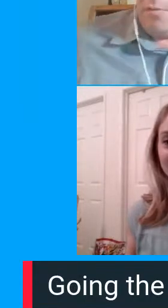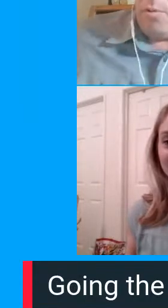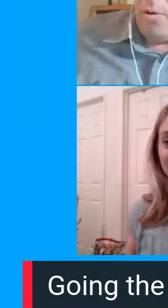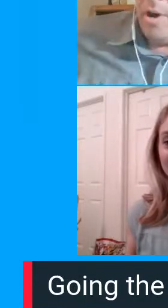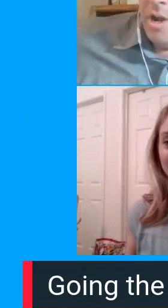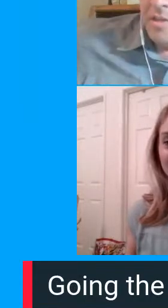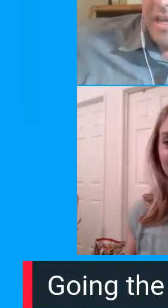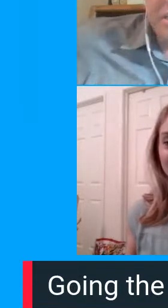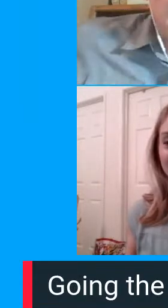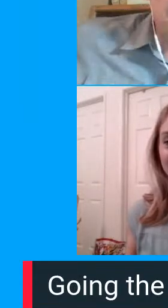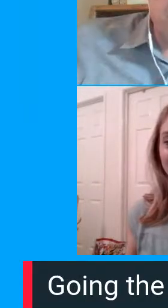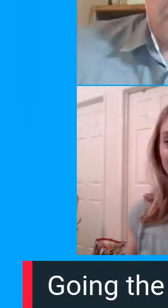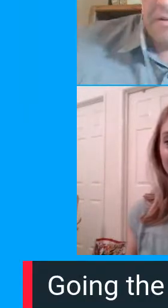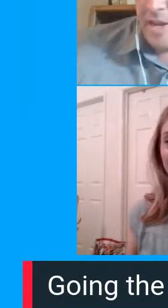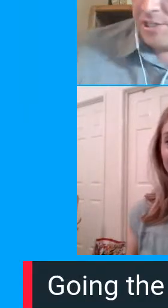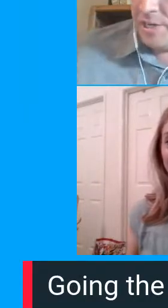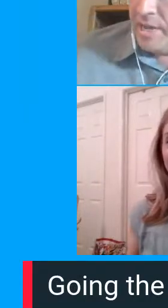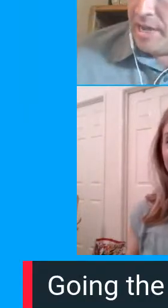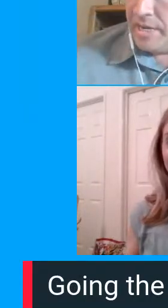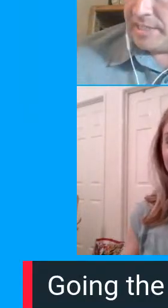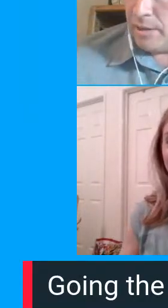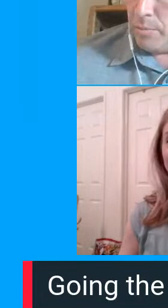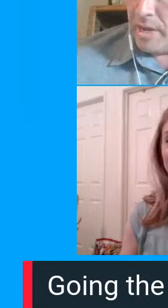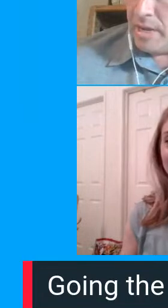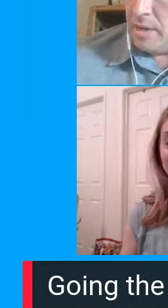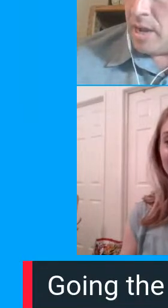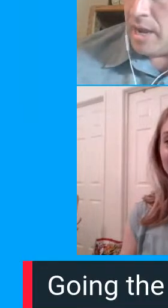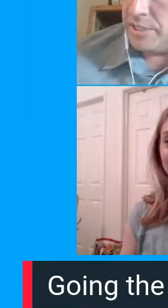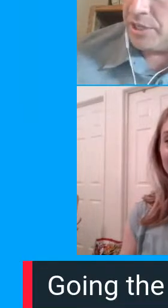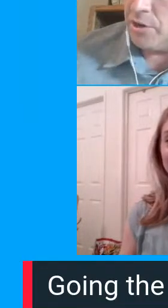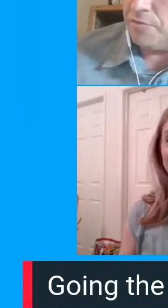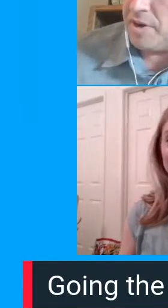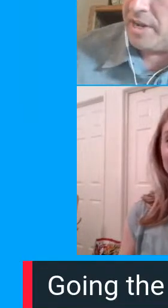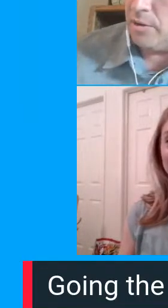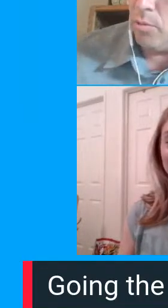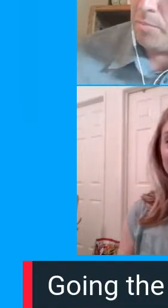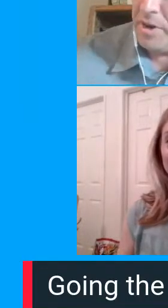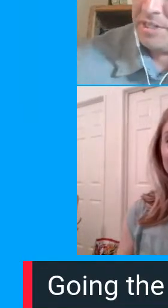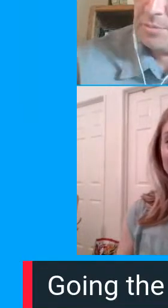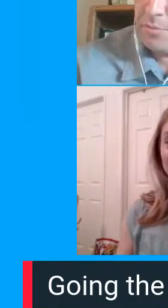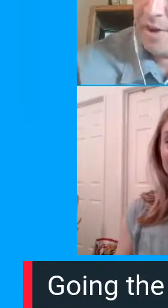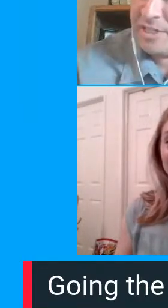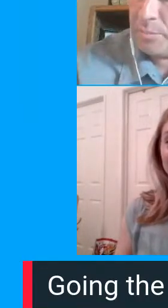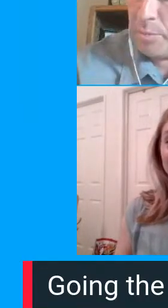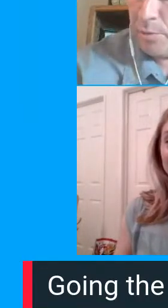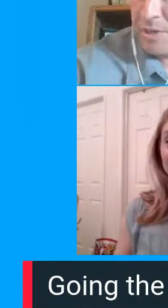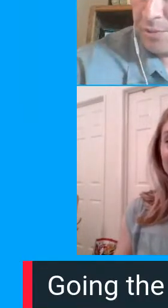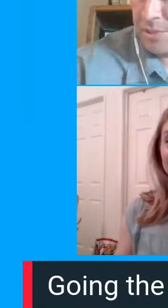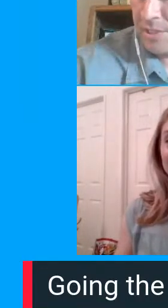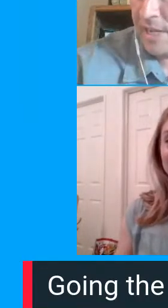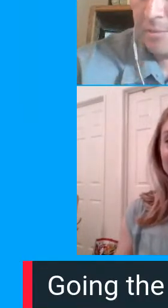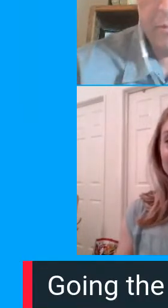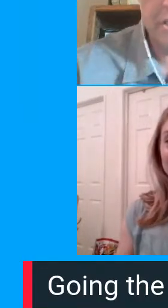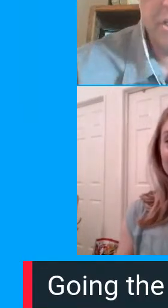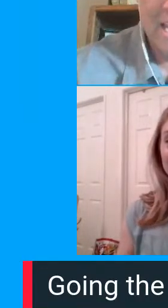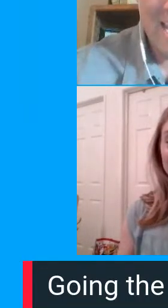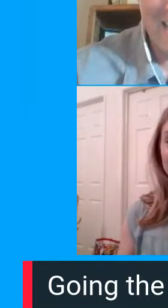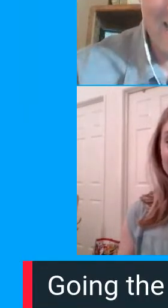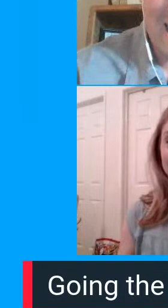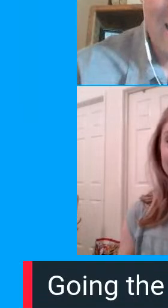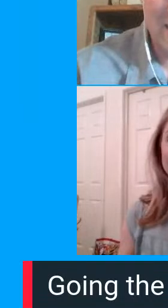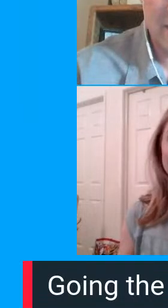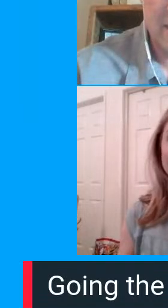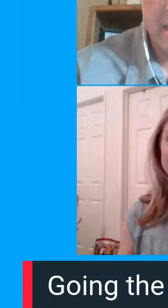statement for the educational foundation is that we secure funding and award monies to provide supplemental resources that enrich